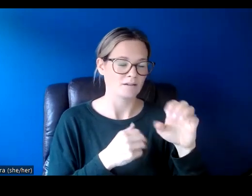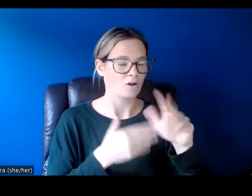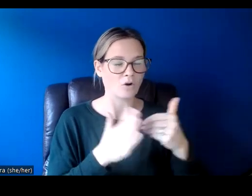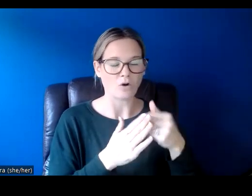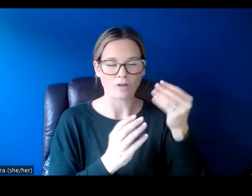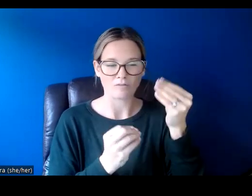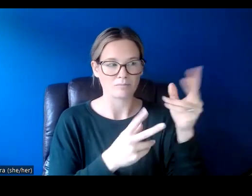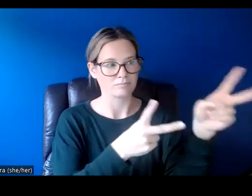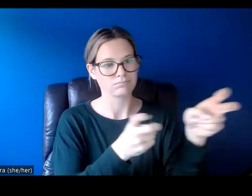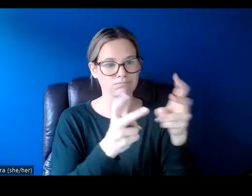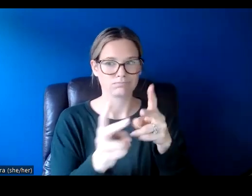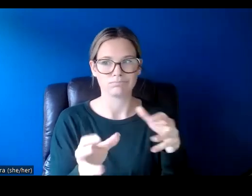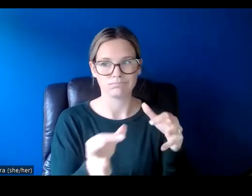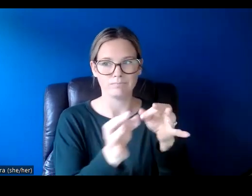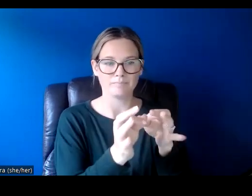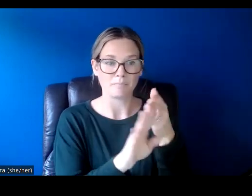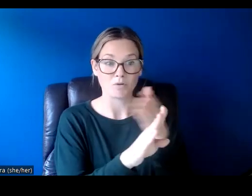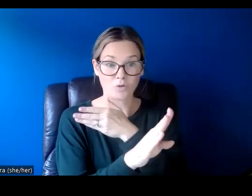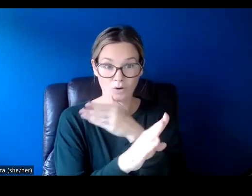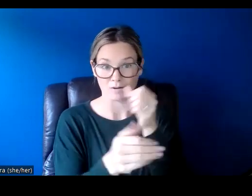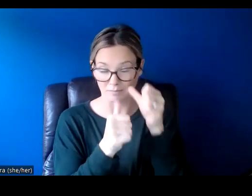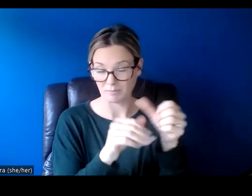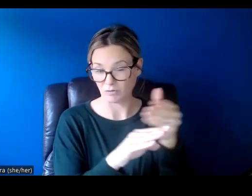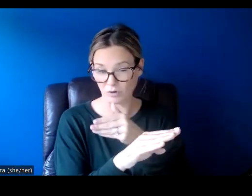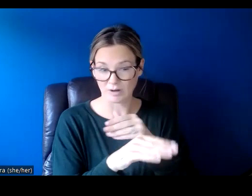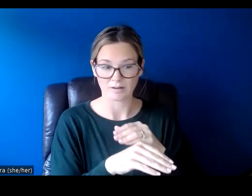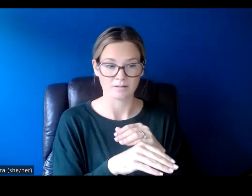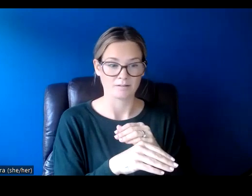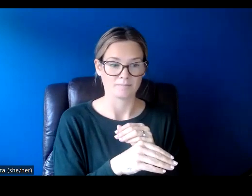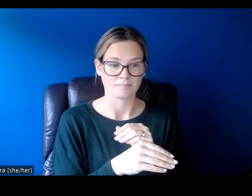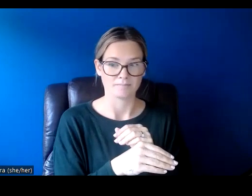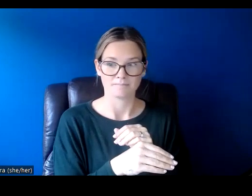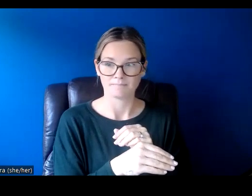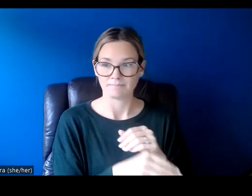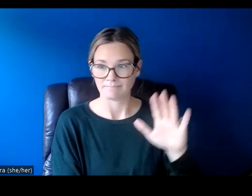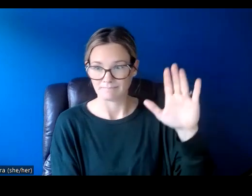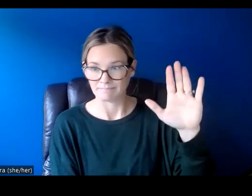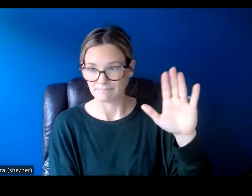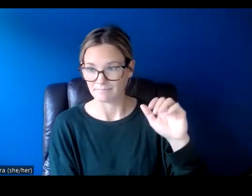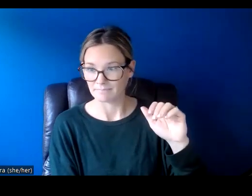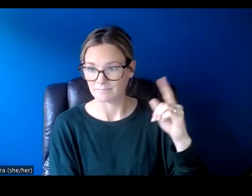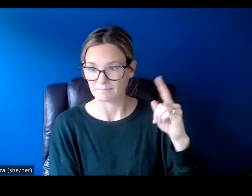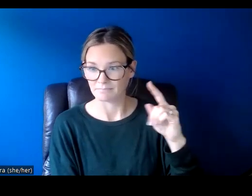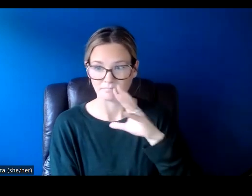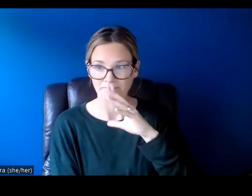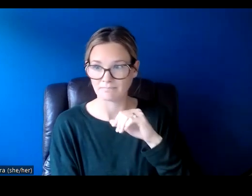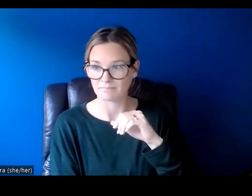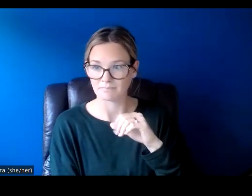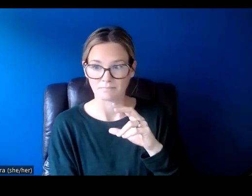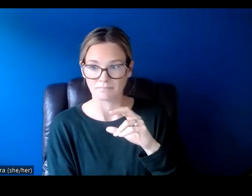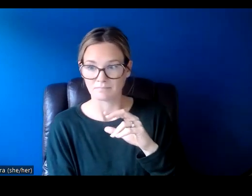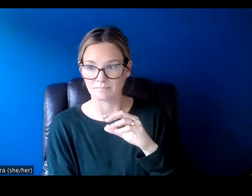information was updated before the primary contact. Sorry? Nope.